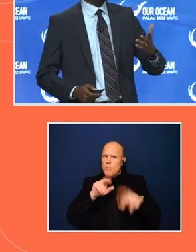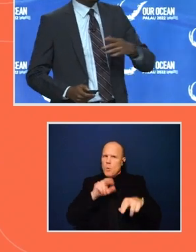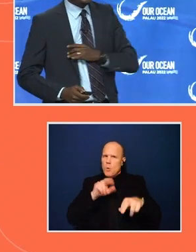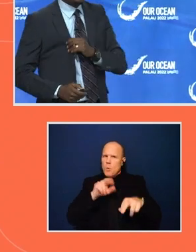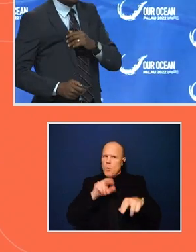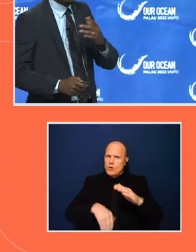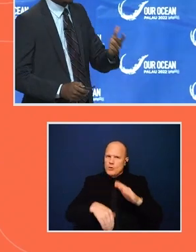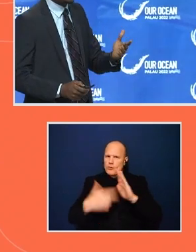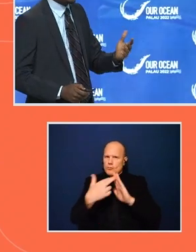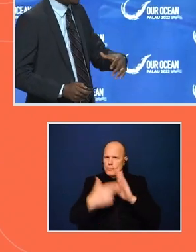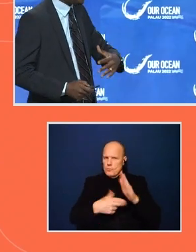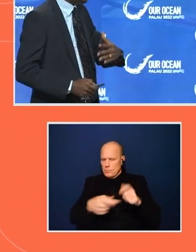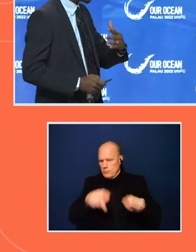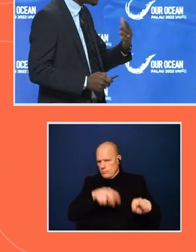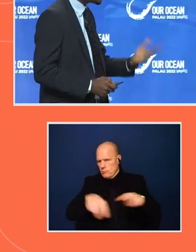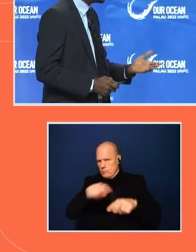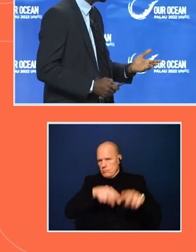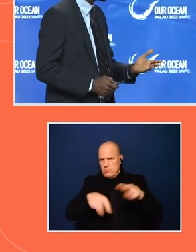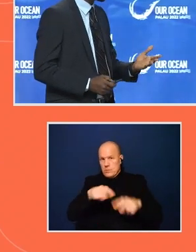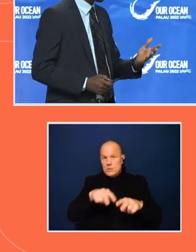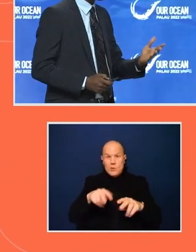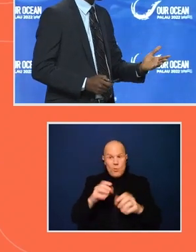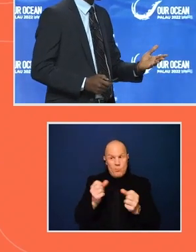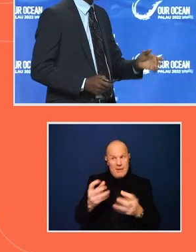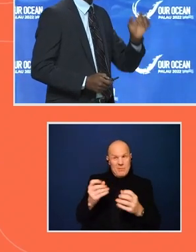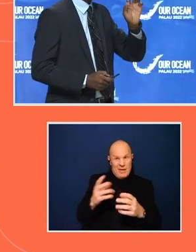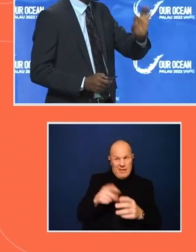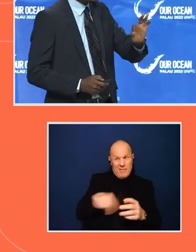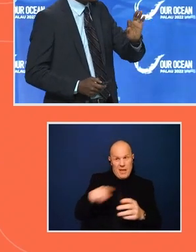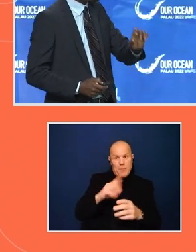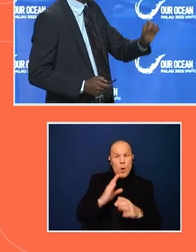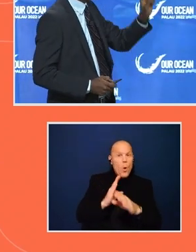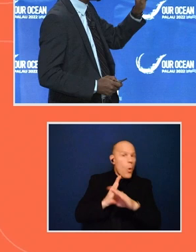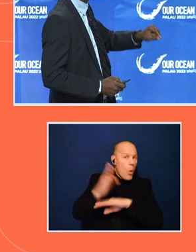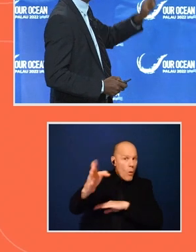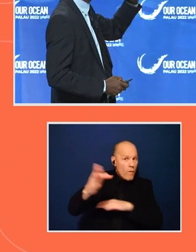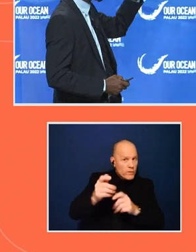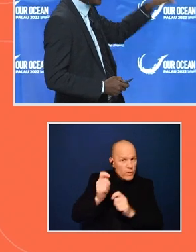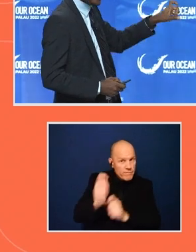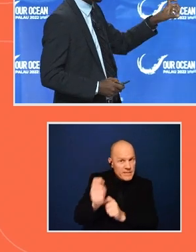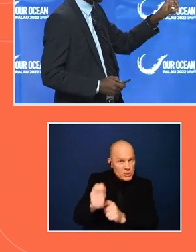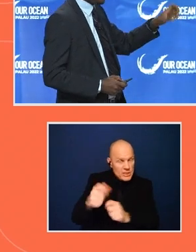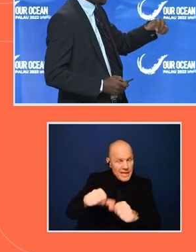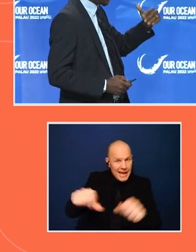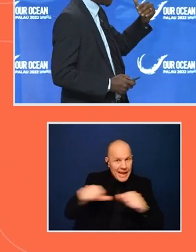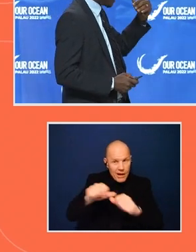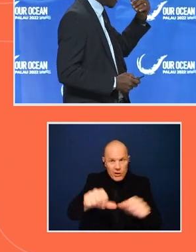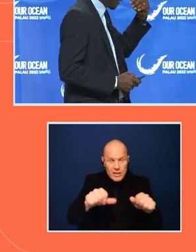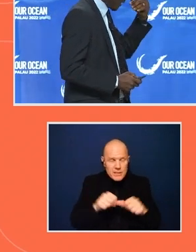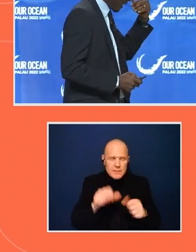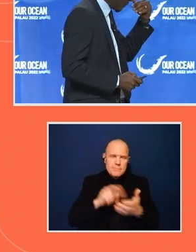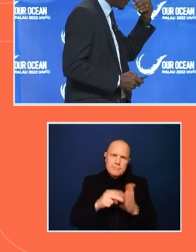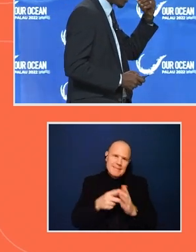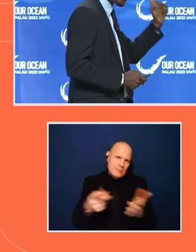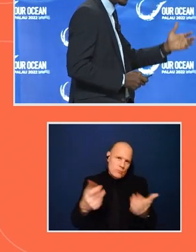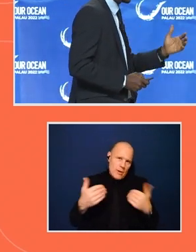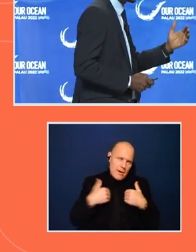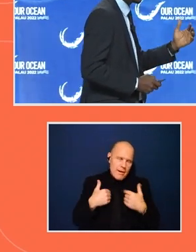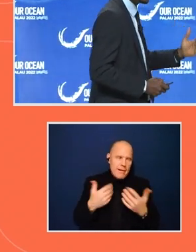fisheries, it's been overfished or something illegally has been done, which means that you have a